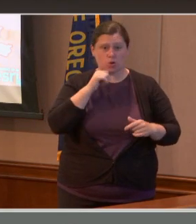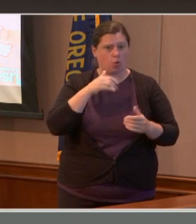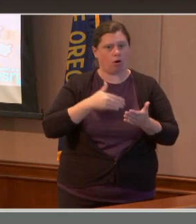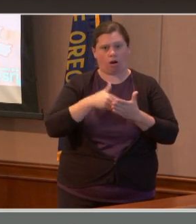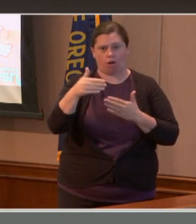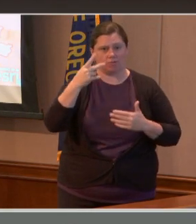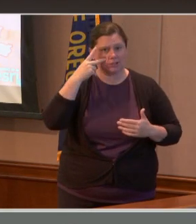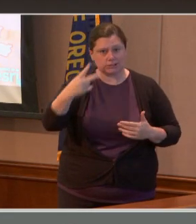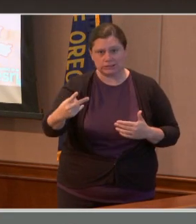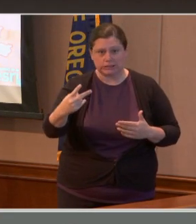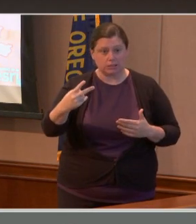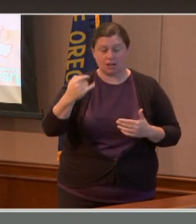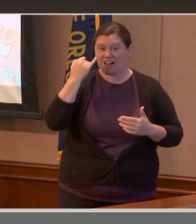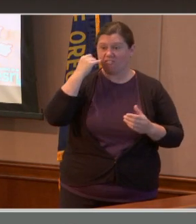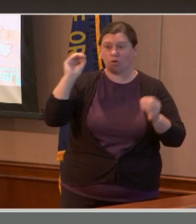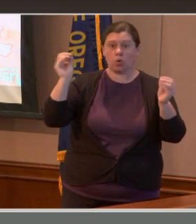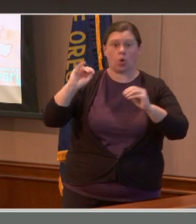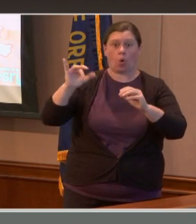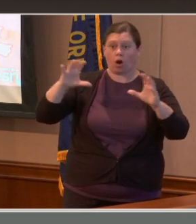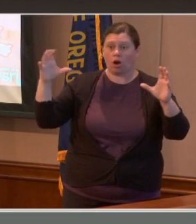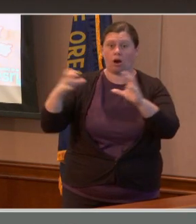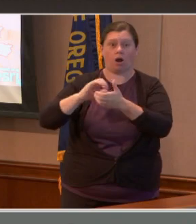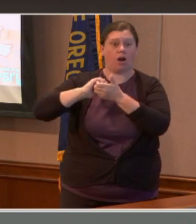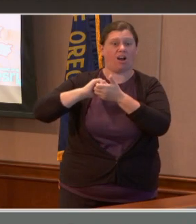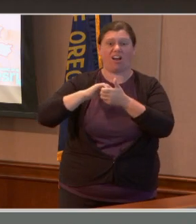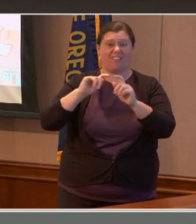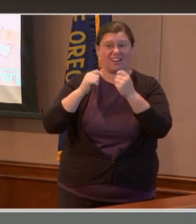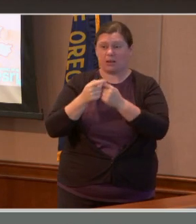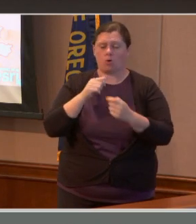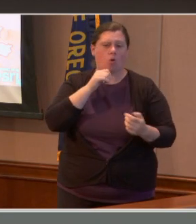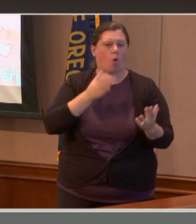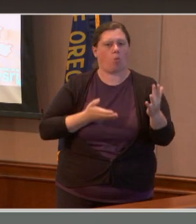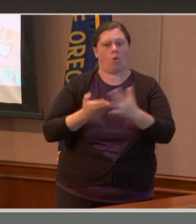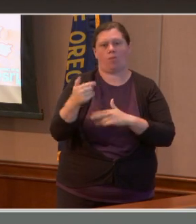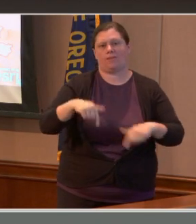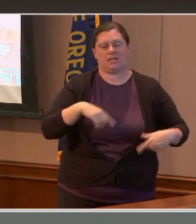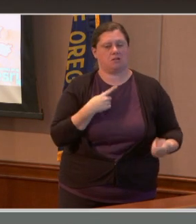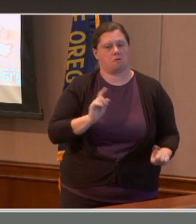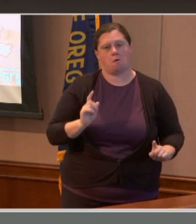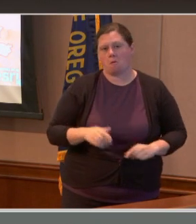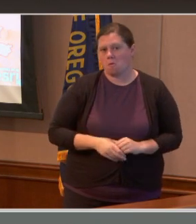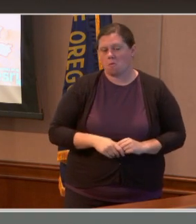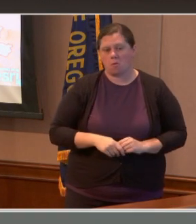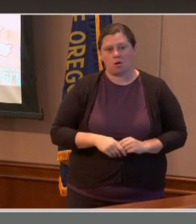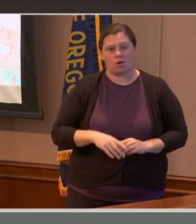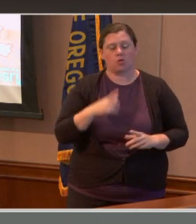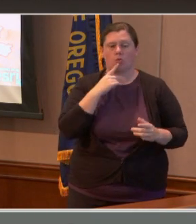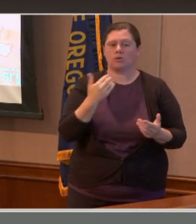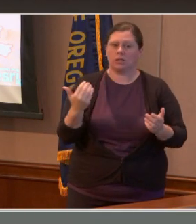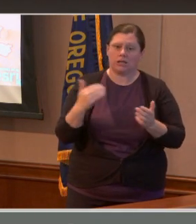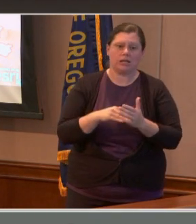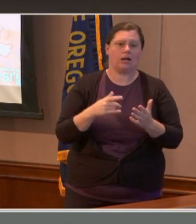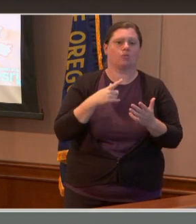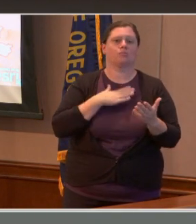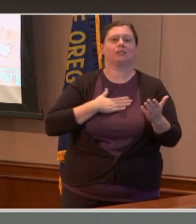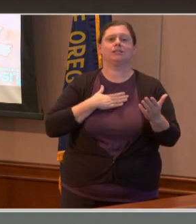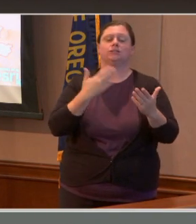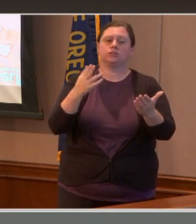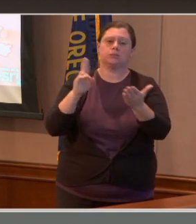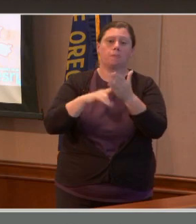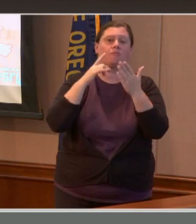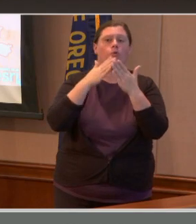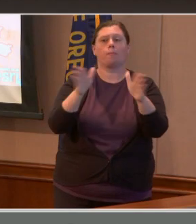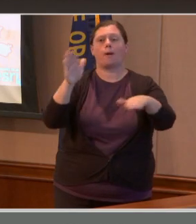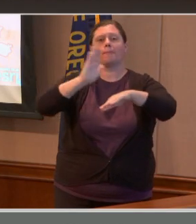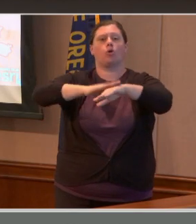be able to get through this. In closing, I urge you to sign up again for public alerts, which we talk about each time.